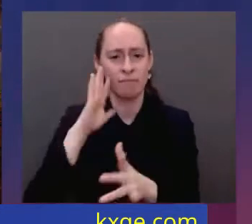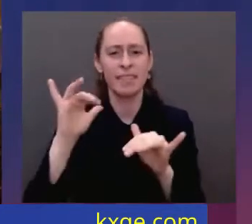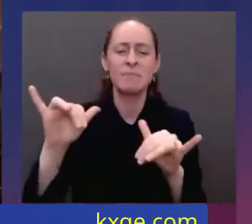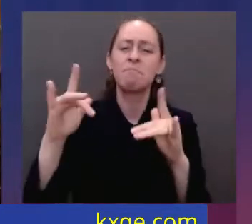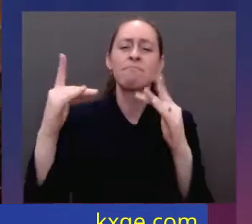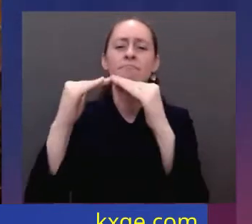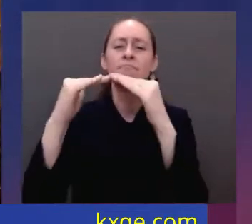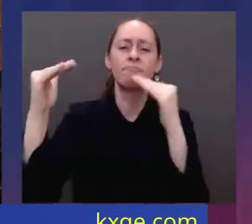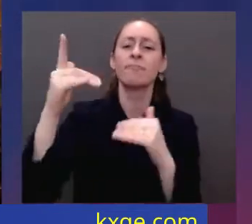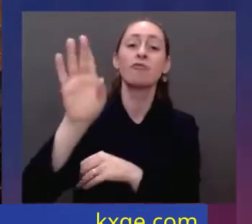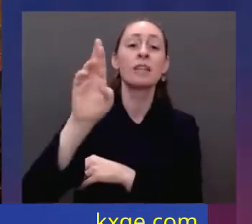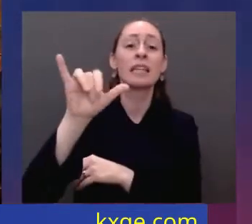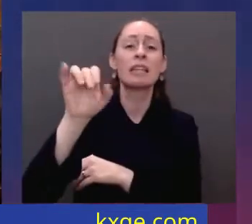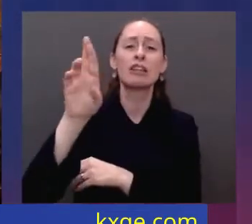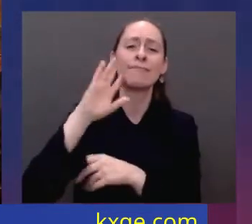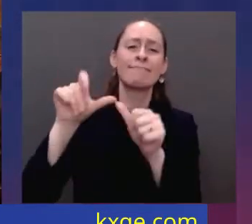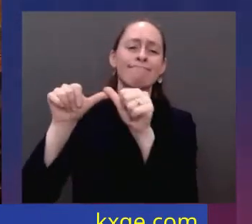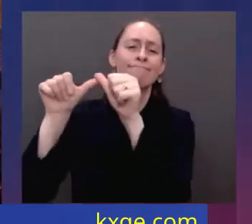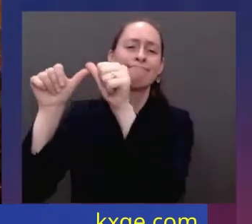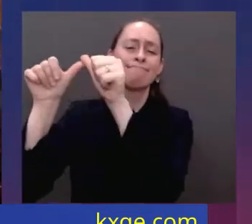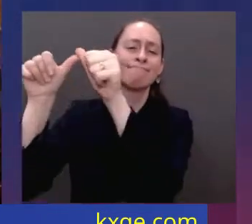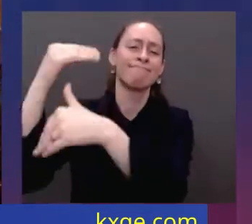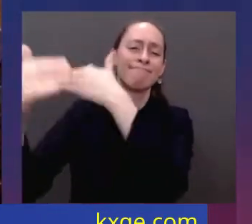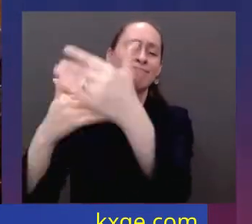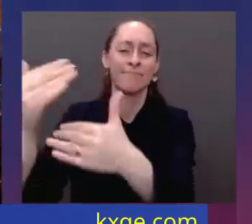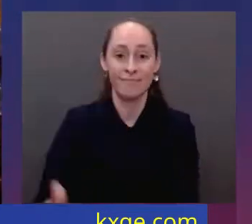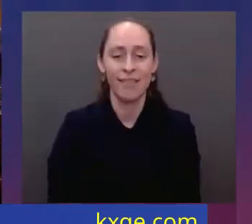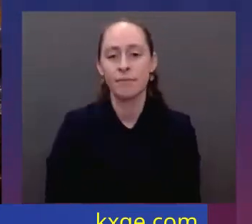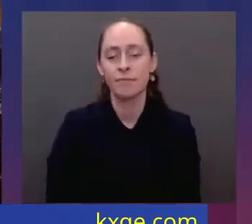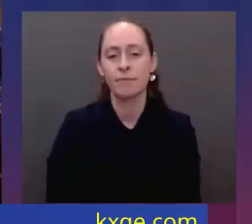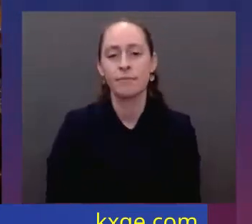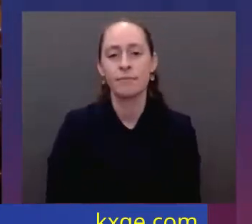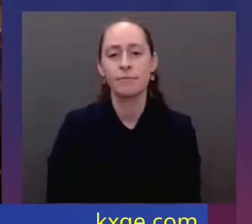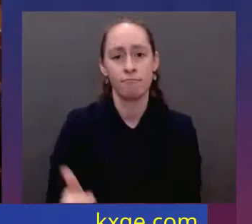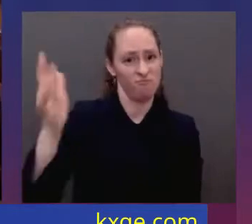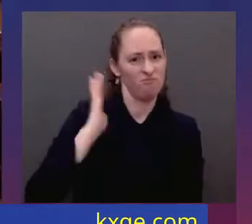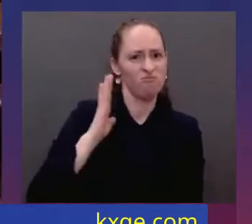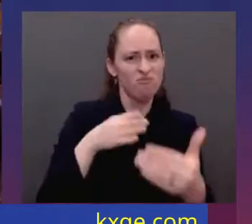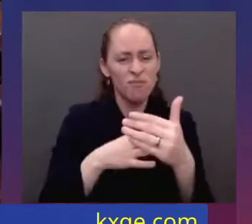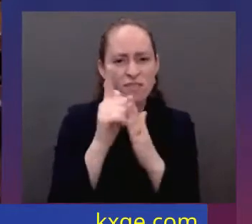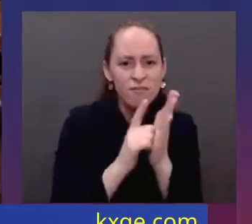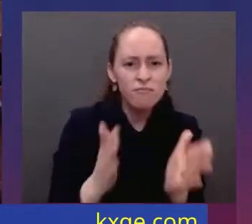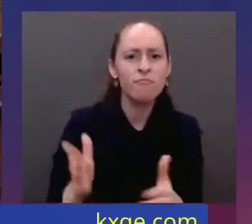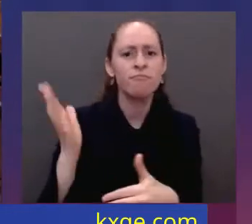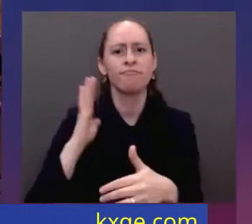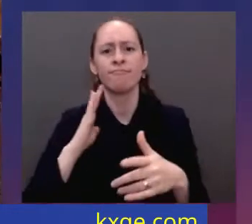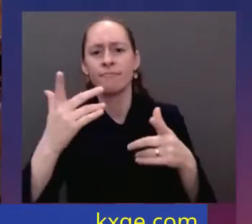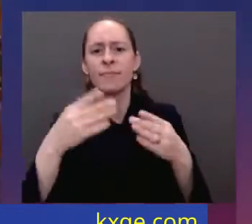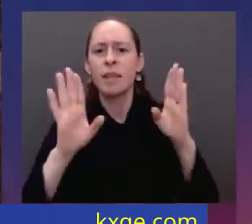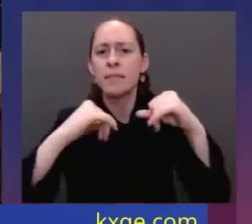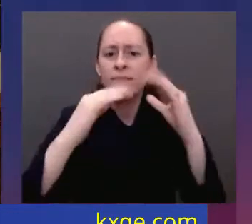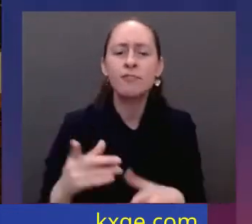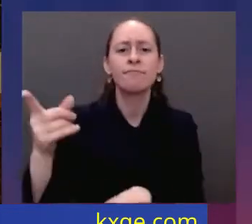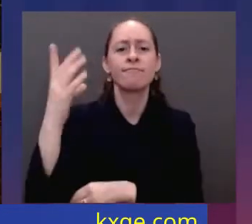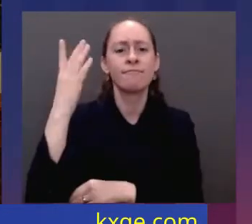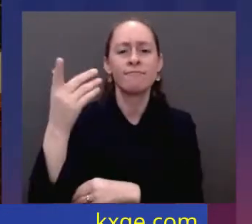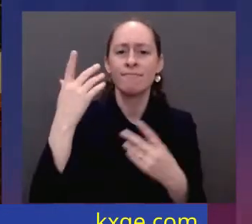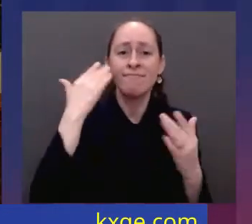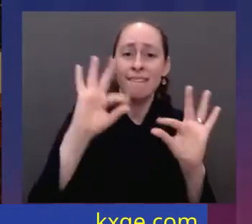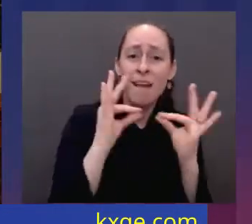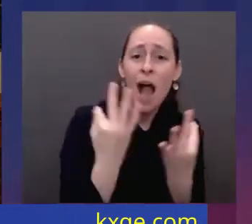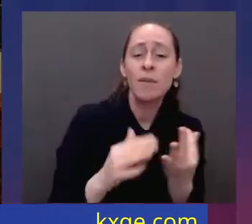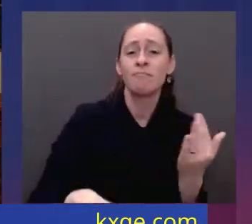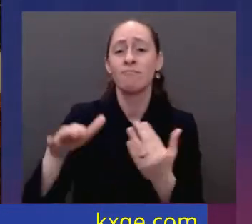A former top litigator in private practice, a former federal public defender, from a family of public school educators and police officers. She's a consensus builder.